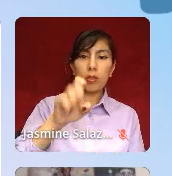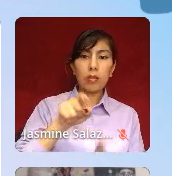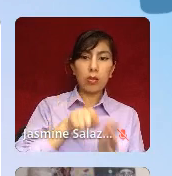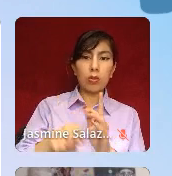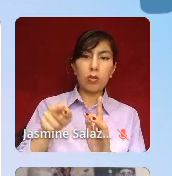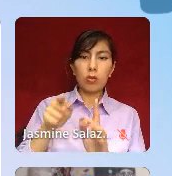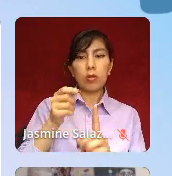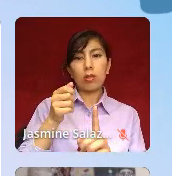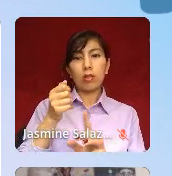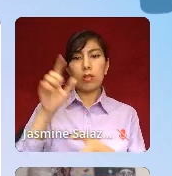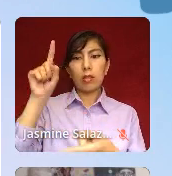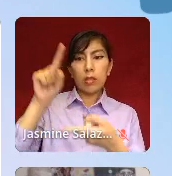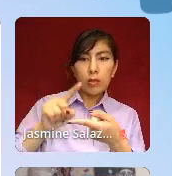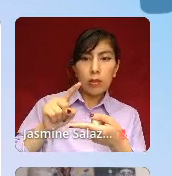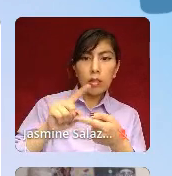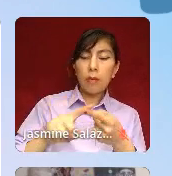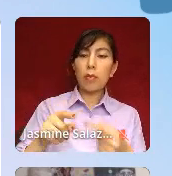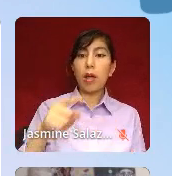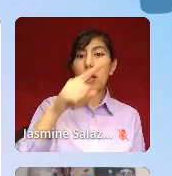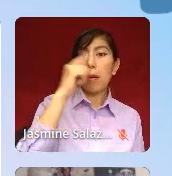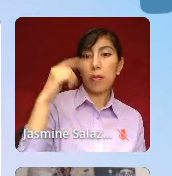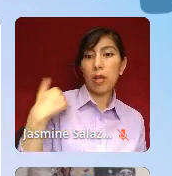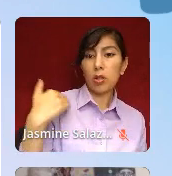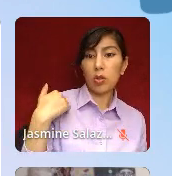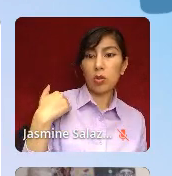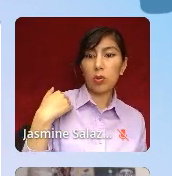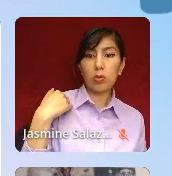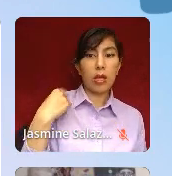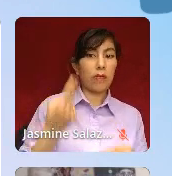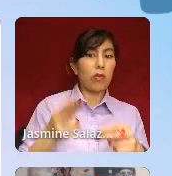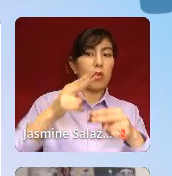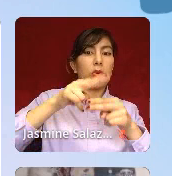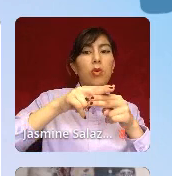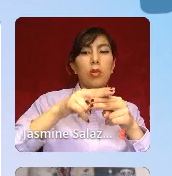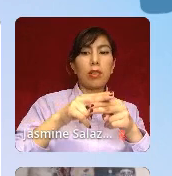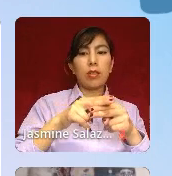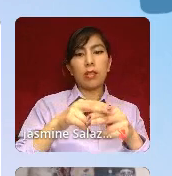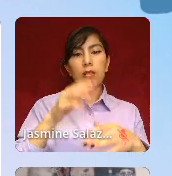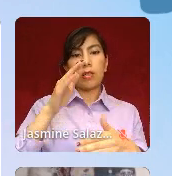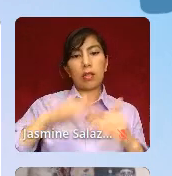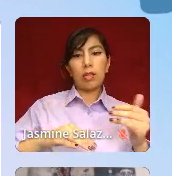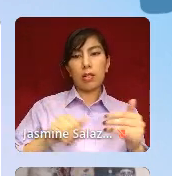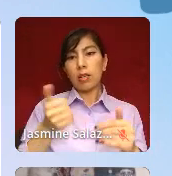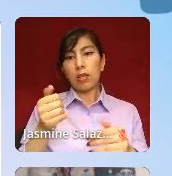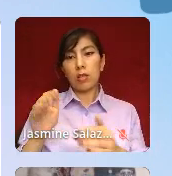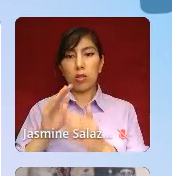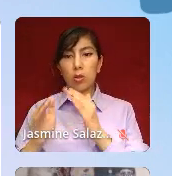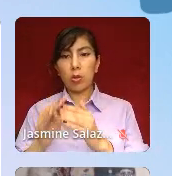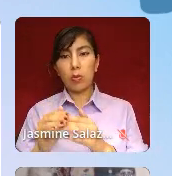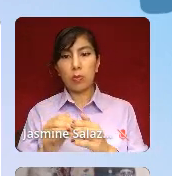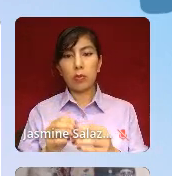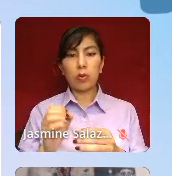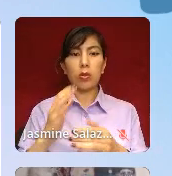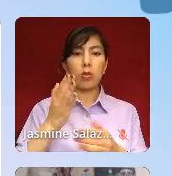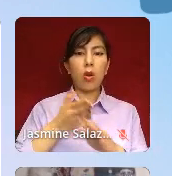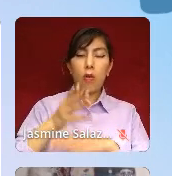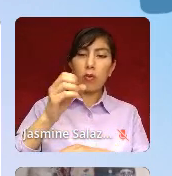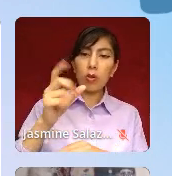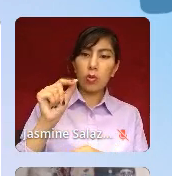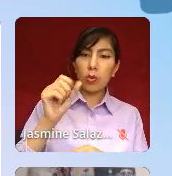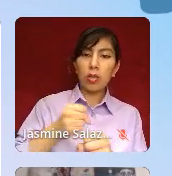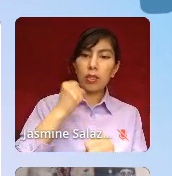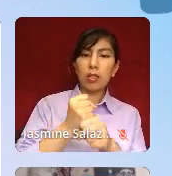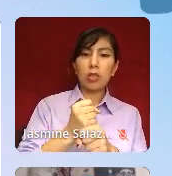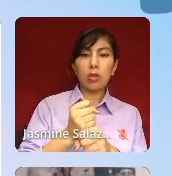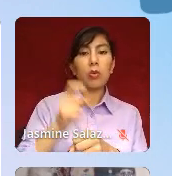Black youth have risen faster than any other racial ethnic group in 20 years, which means it's time to have this conversation.